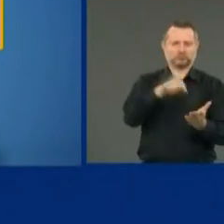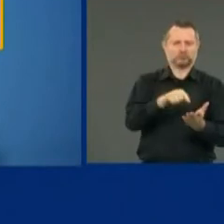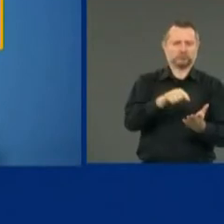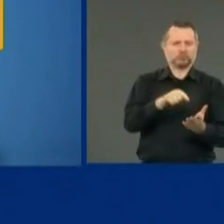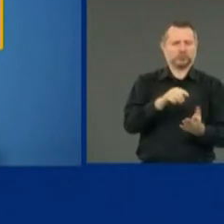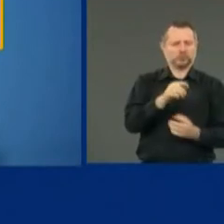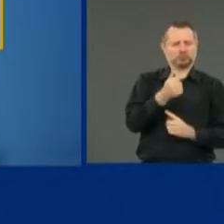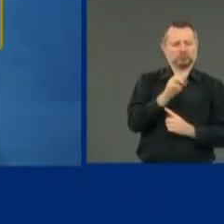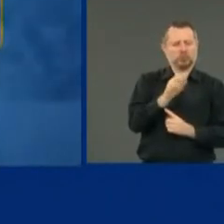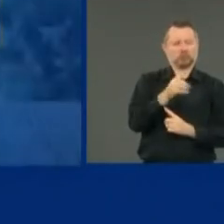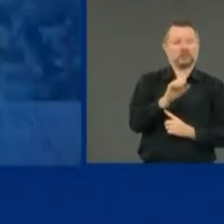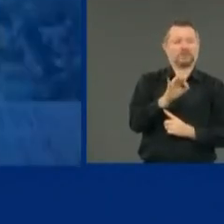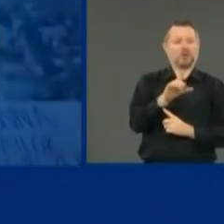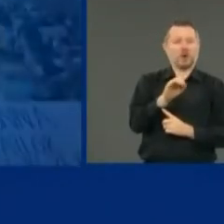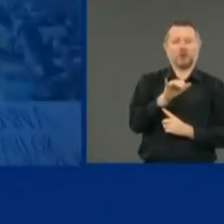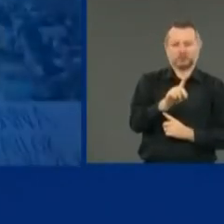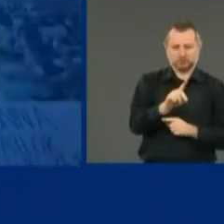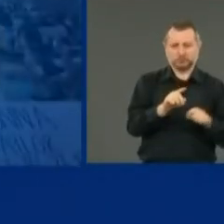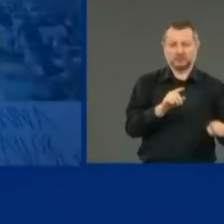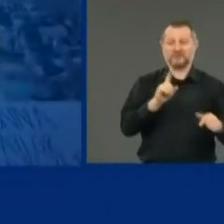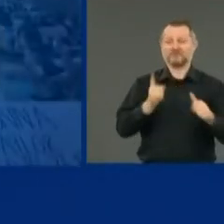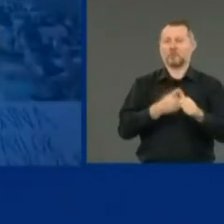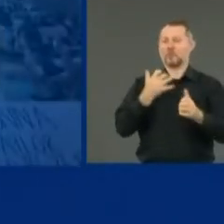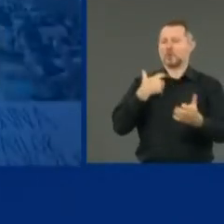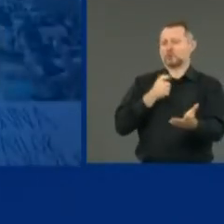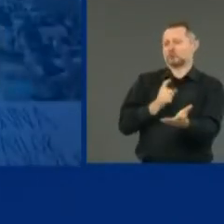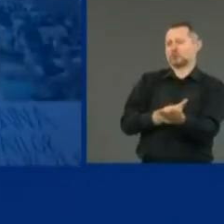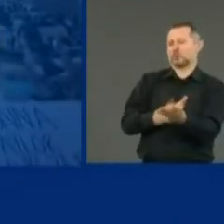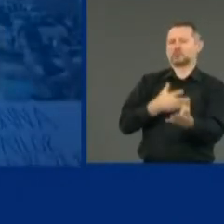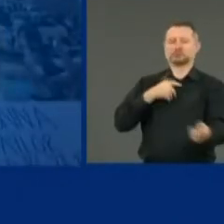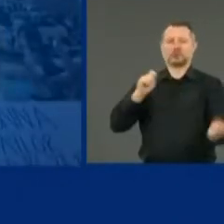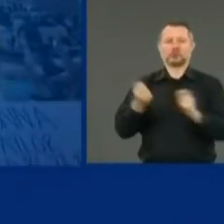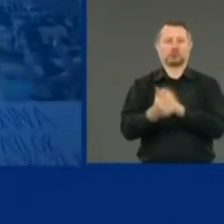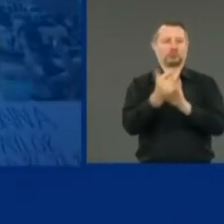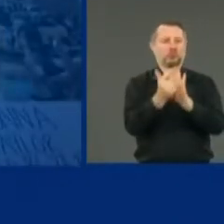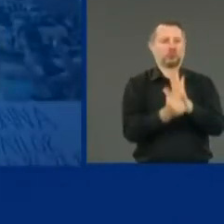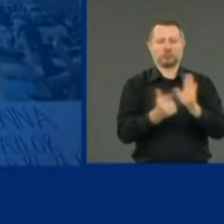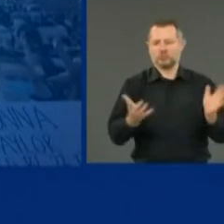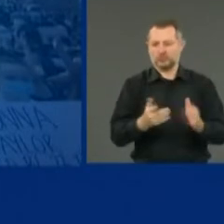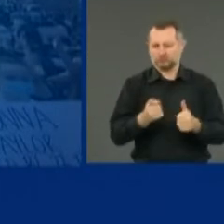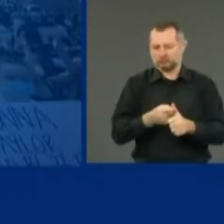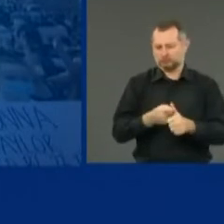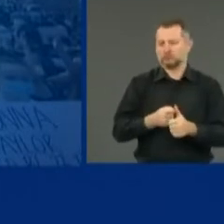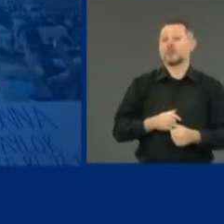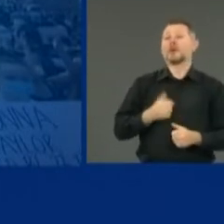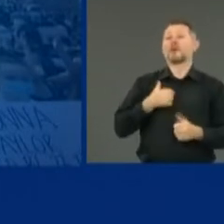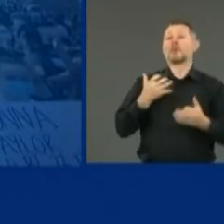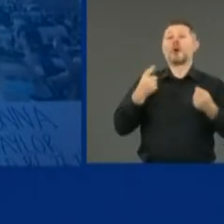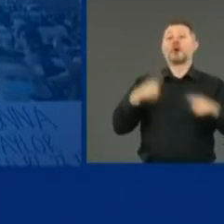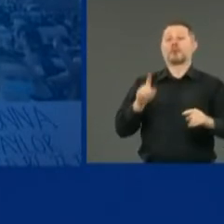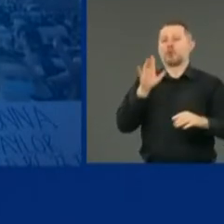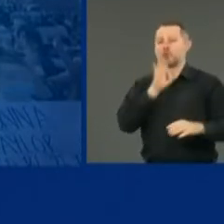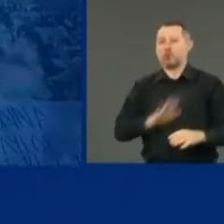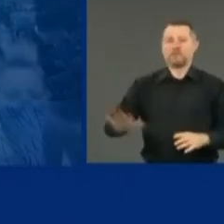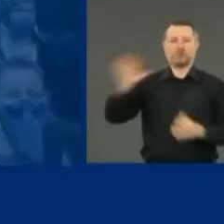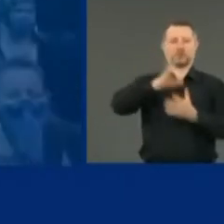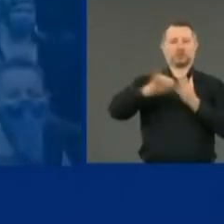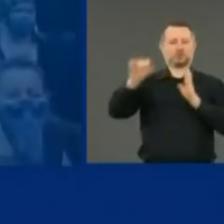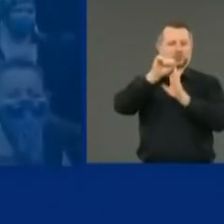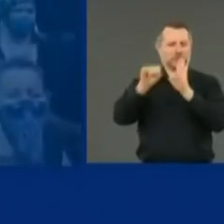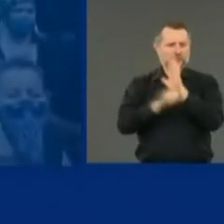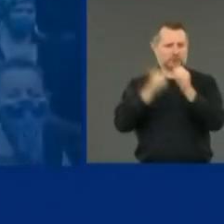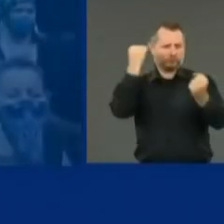Let me speak about the reform agenda first. We had continued protests across the state last night. For the